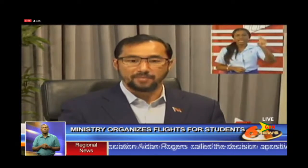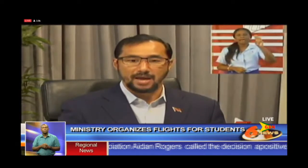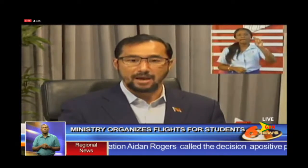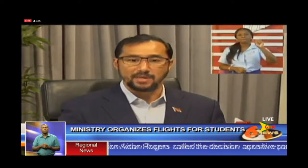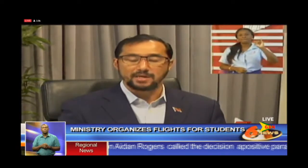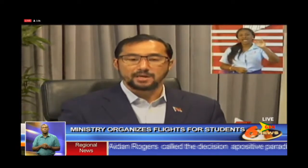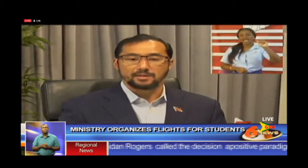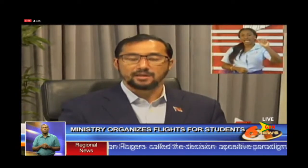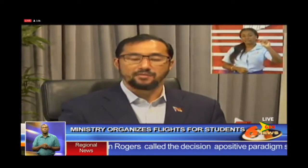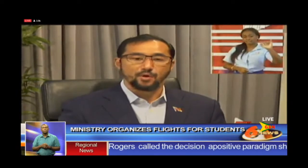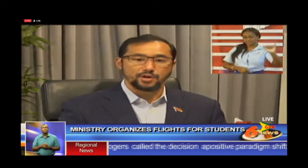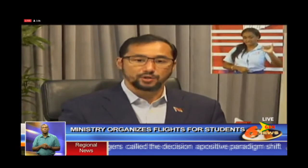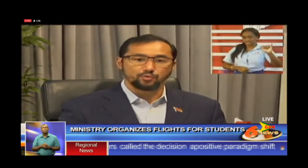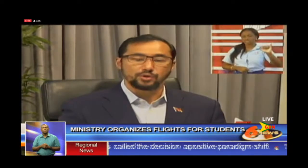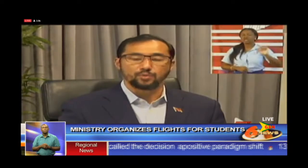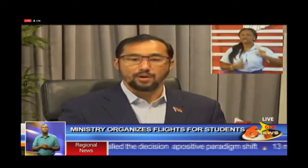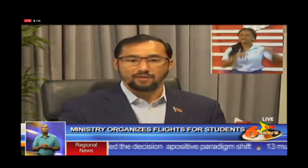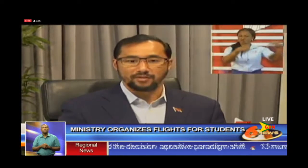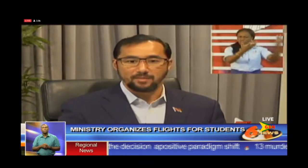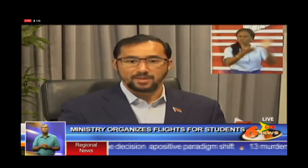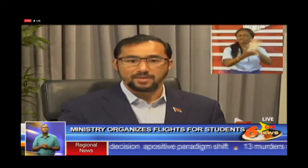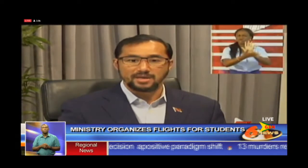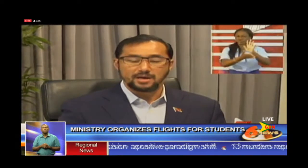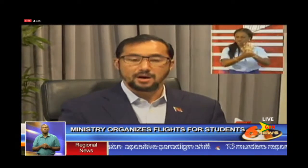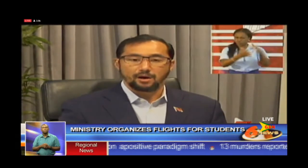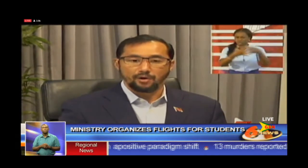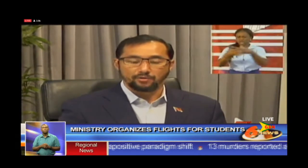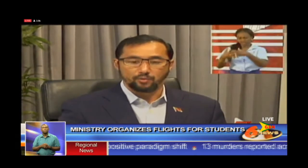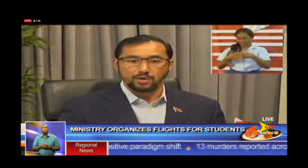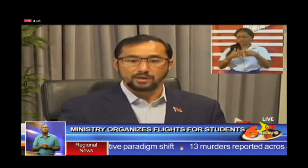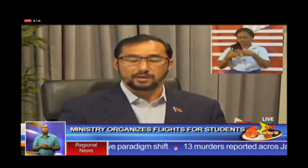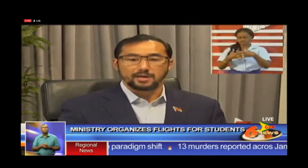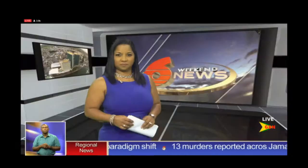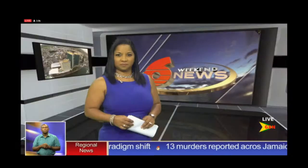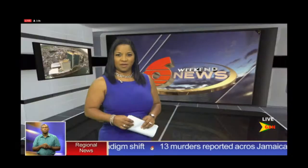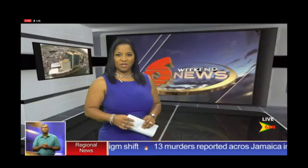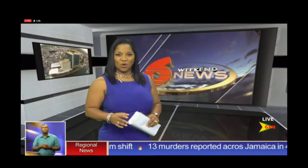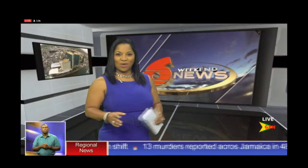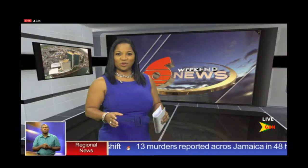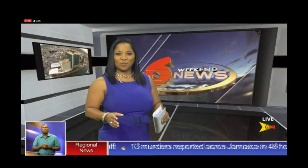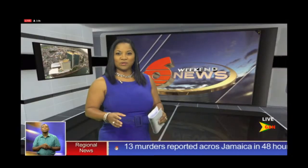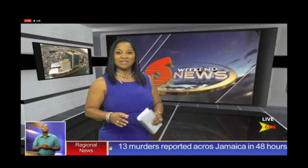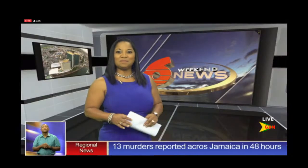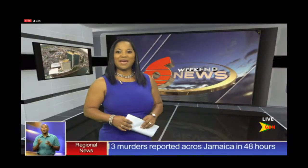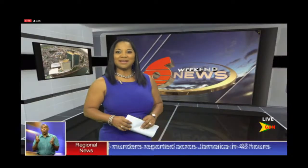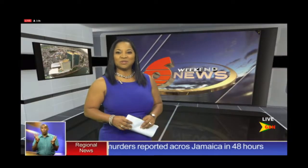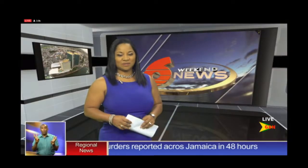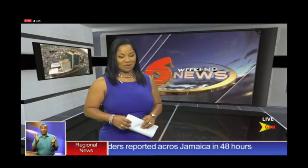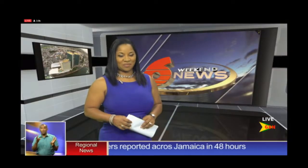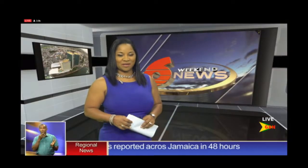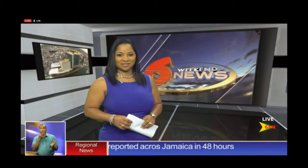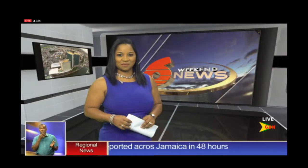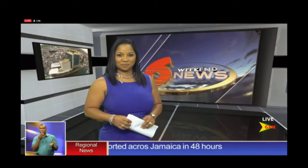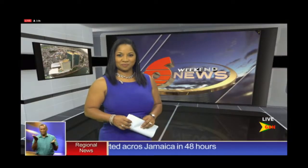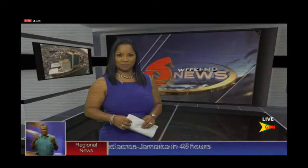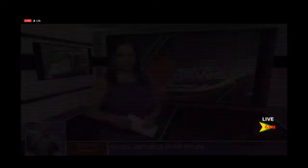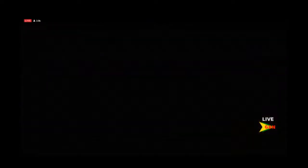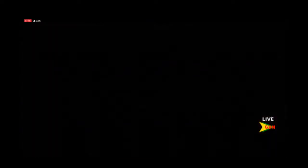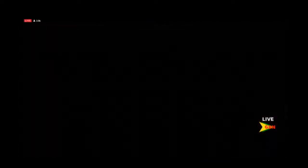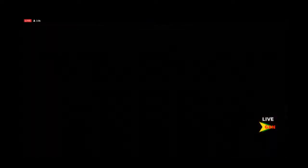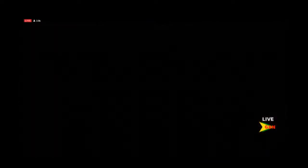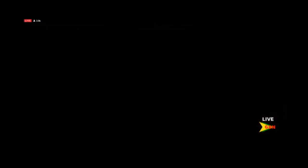from the hub of Miami to the various schools wherever they may be around the world. Your weather report is up next. So stay with us.